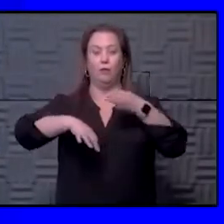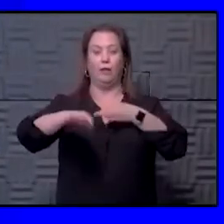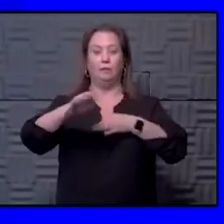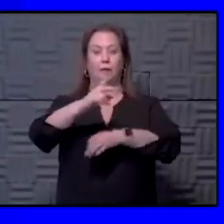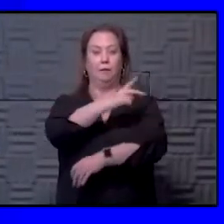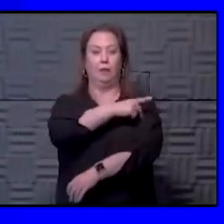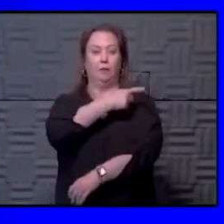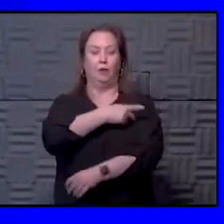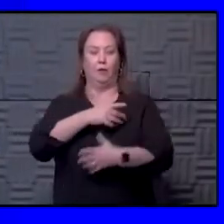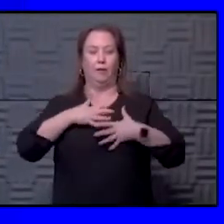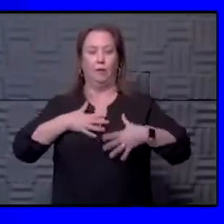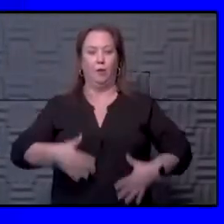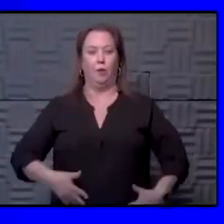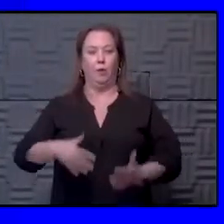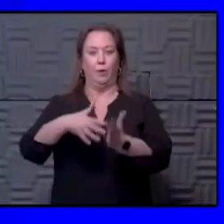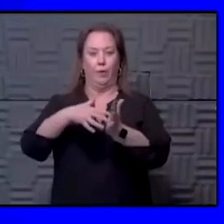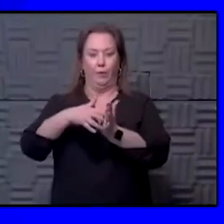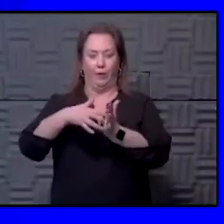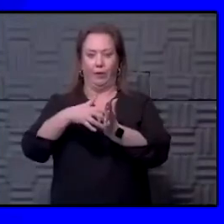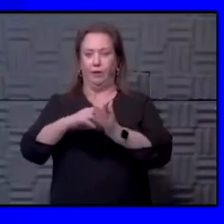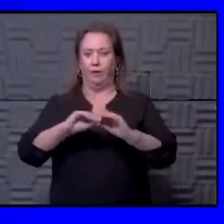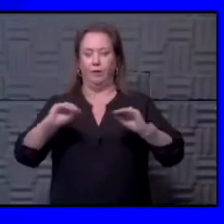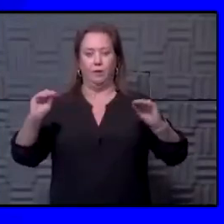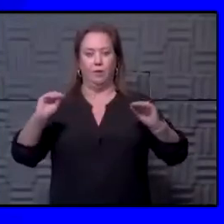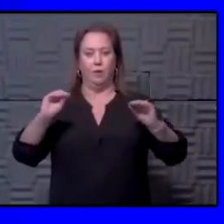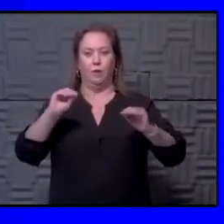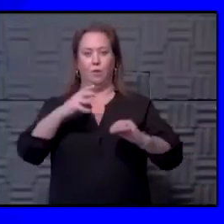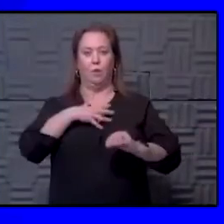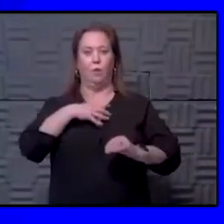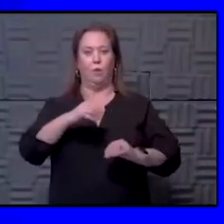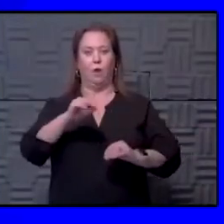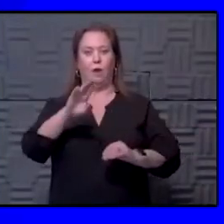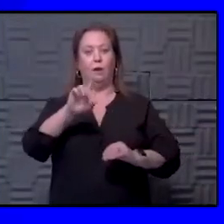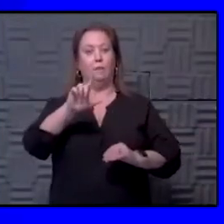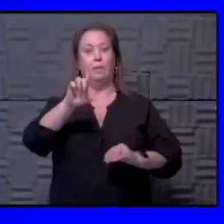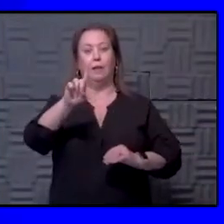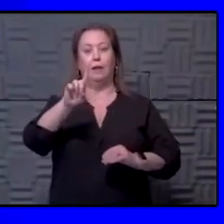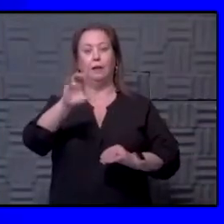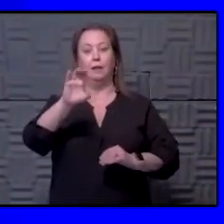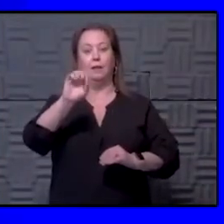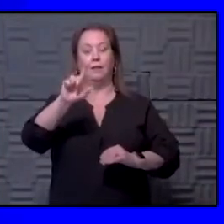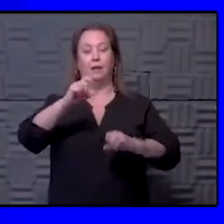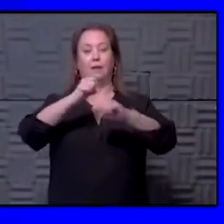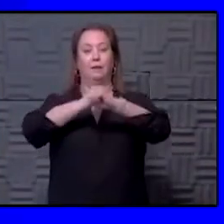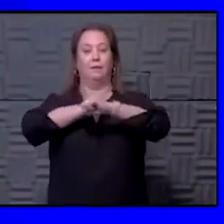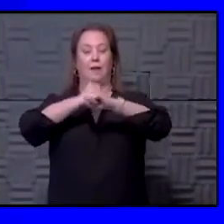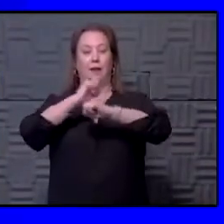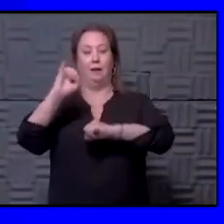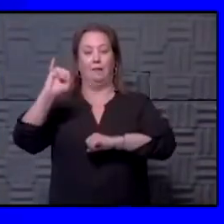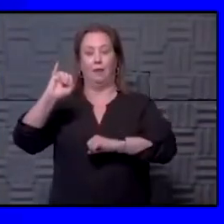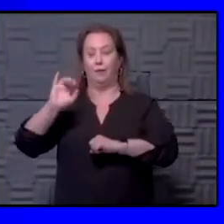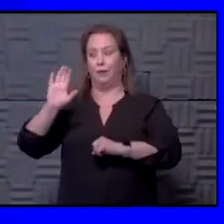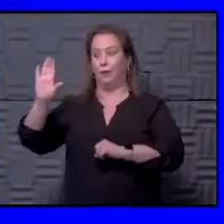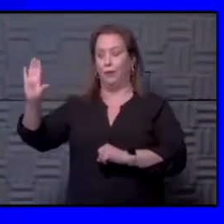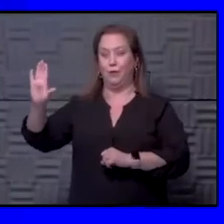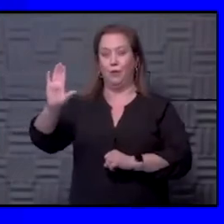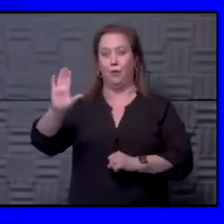again, are probably some of the most immune suppressed patients you will ever see. They have absolutely no white blood cell counts to fight off infection. Your colleagues happily